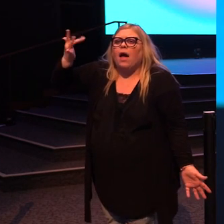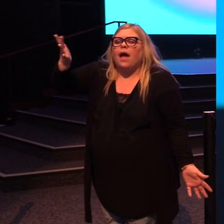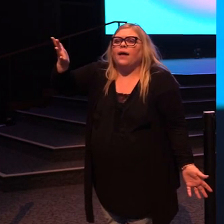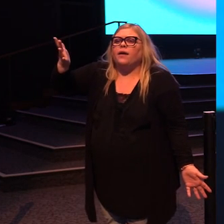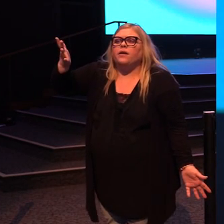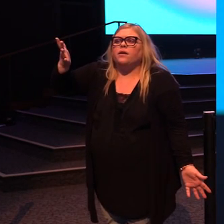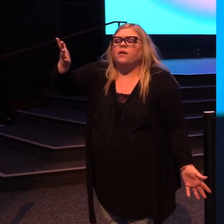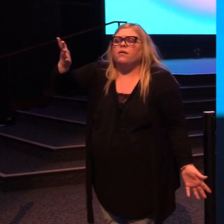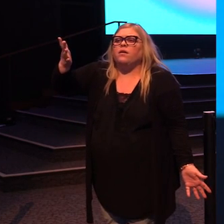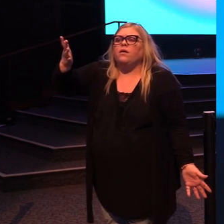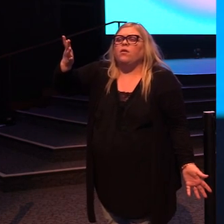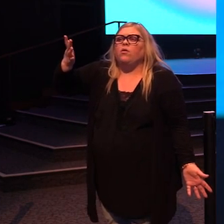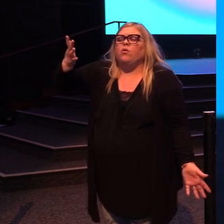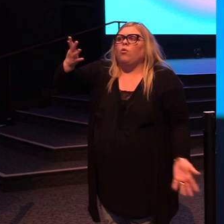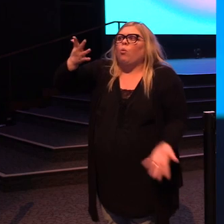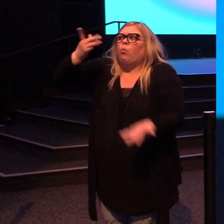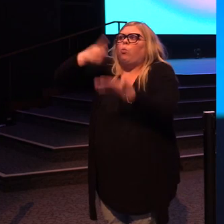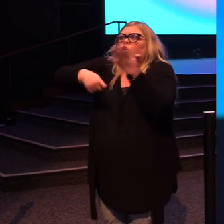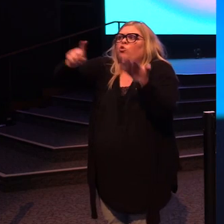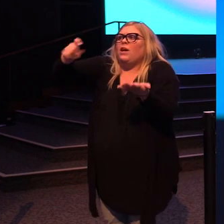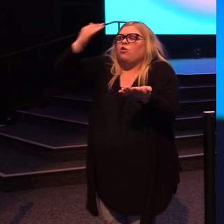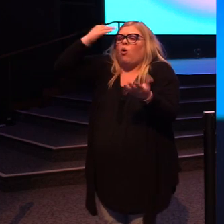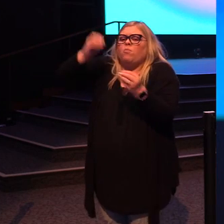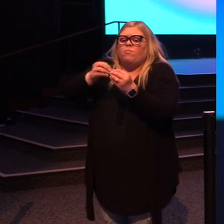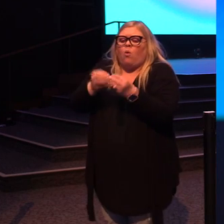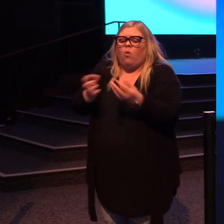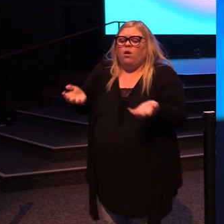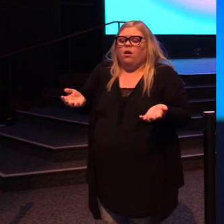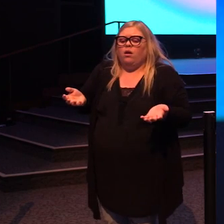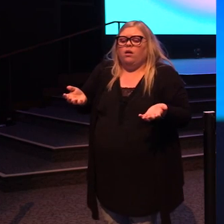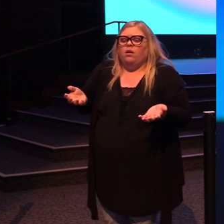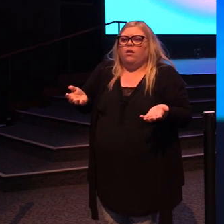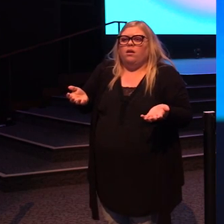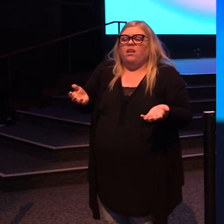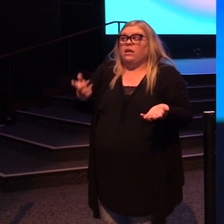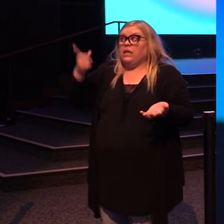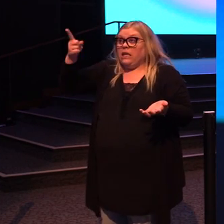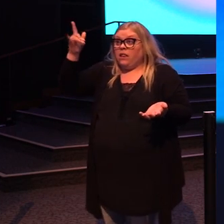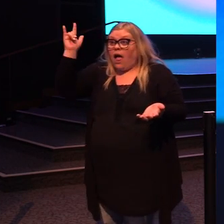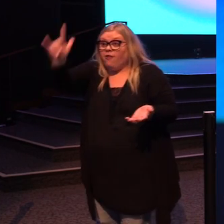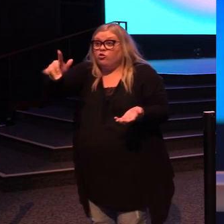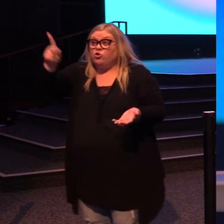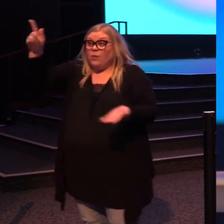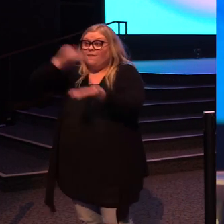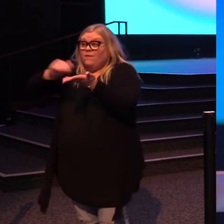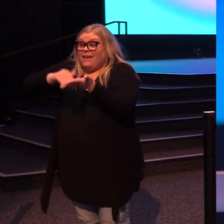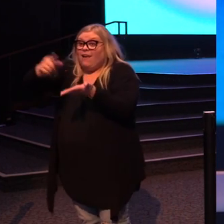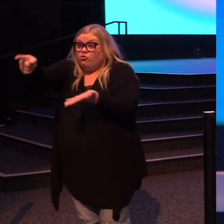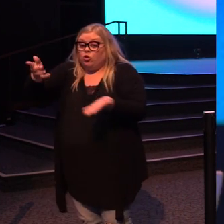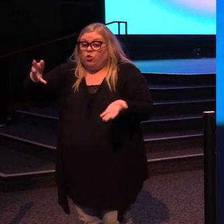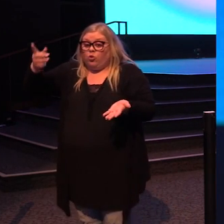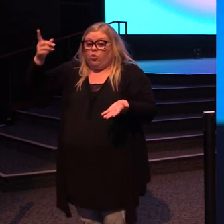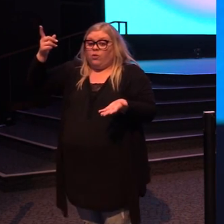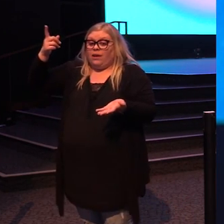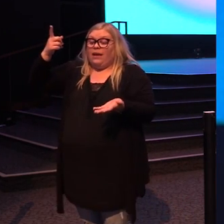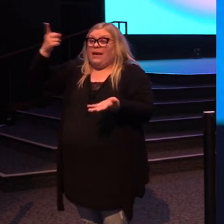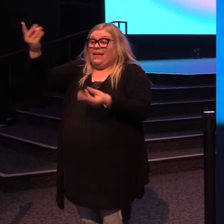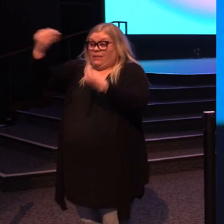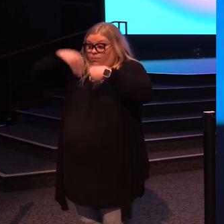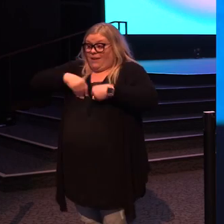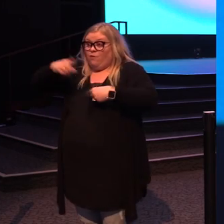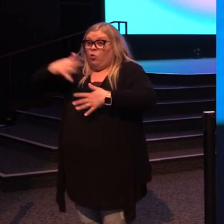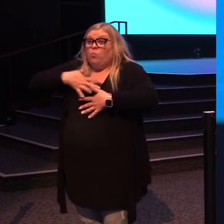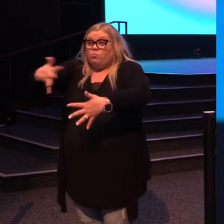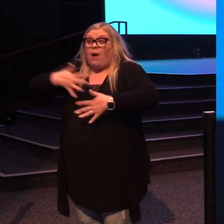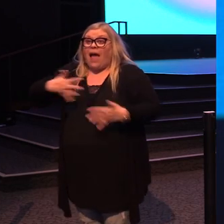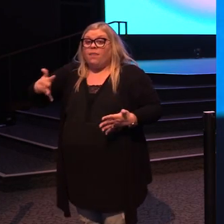What is there to be sure about? Did he save you? Does he love you? Has he forgiven you? Has he put the breath in your lungs